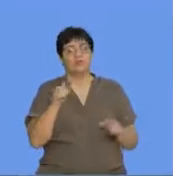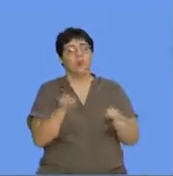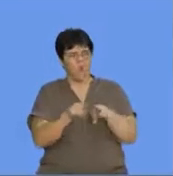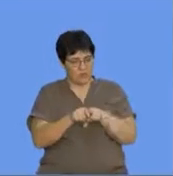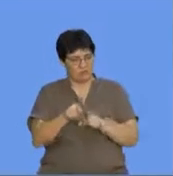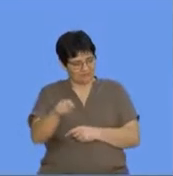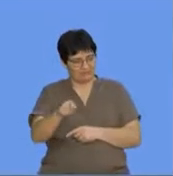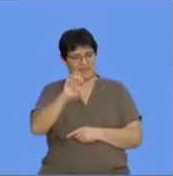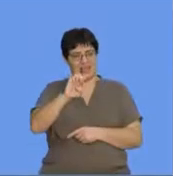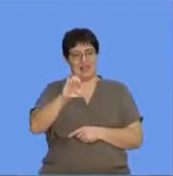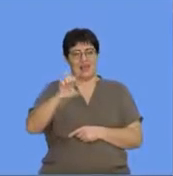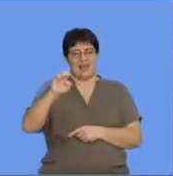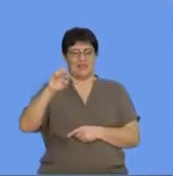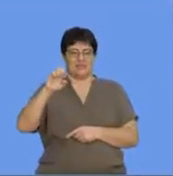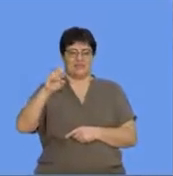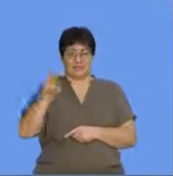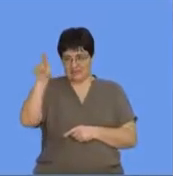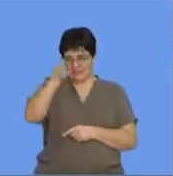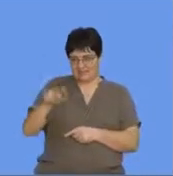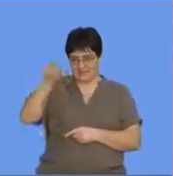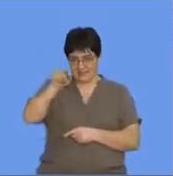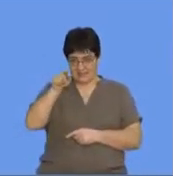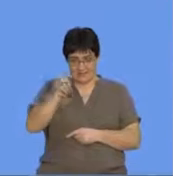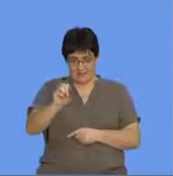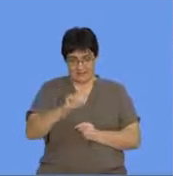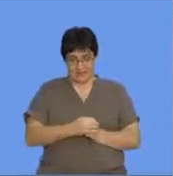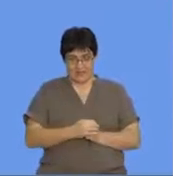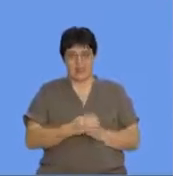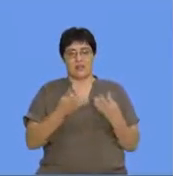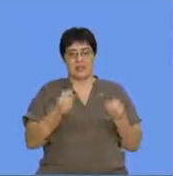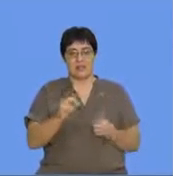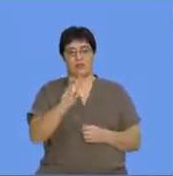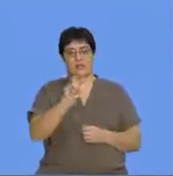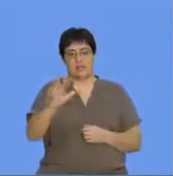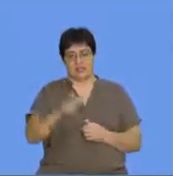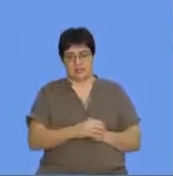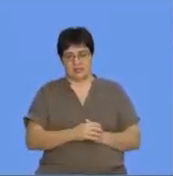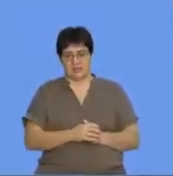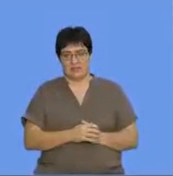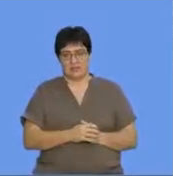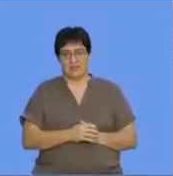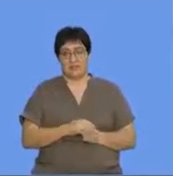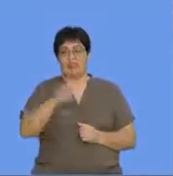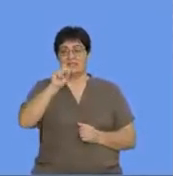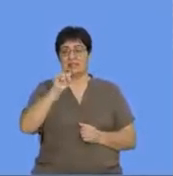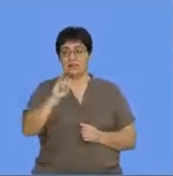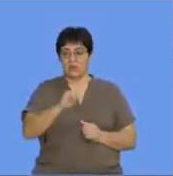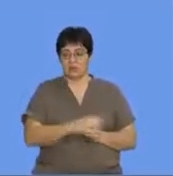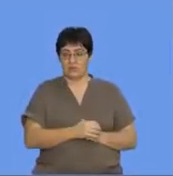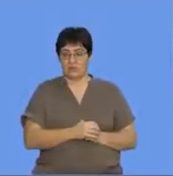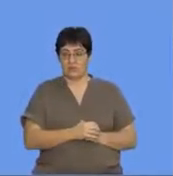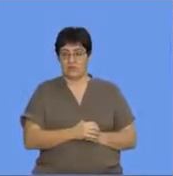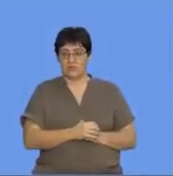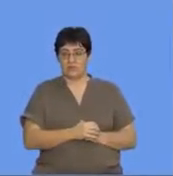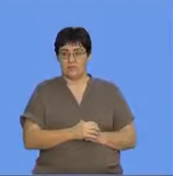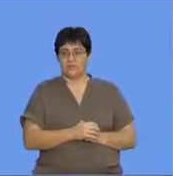Okay. There is copper. Okay. Element number 29. Okay. Okay. Silicon is also another,